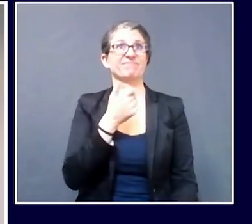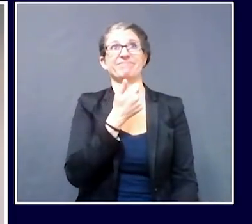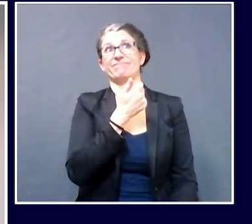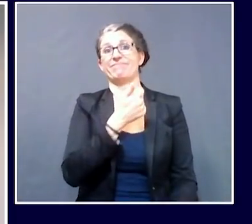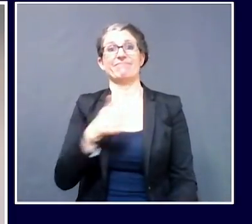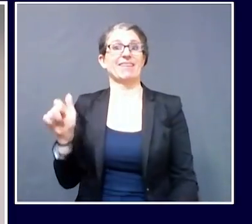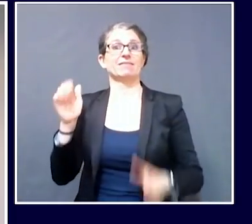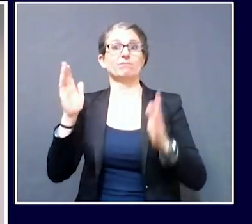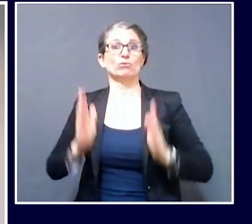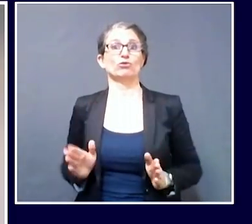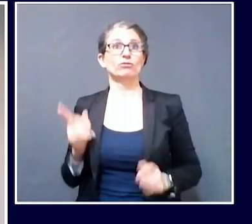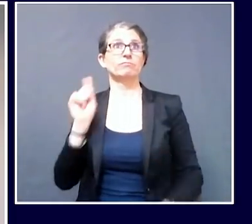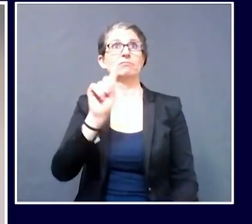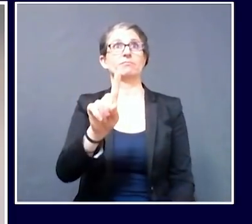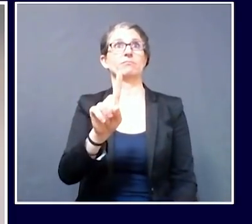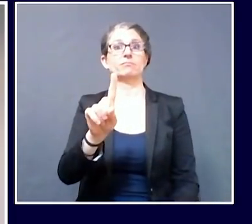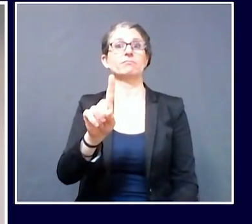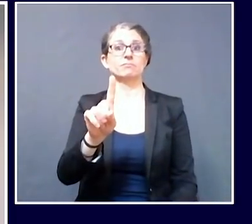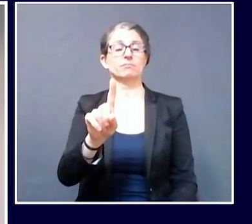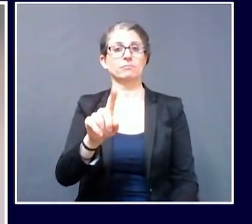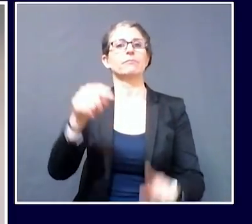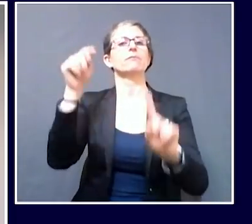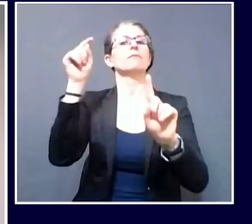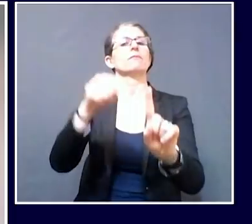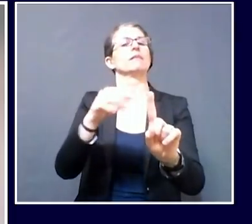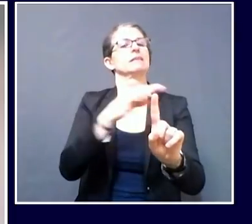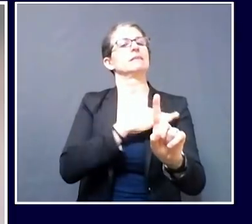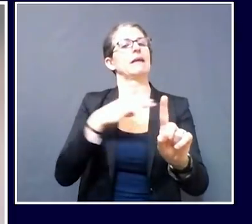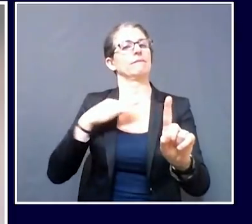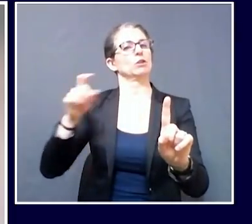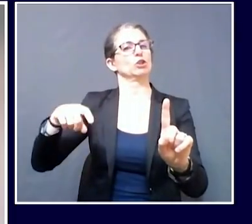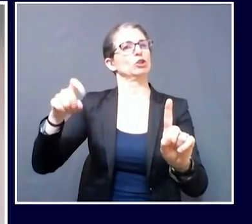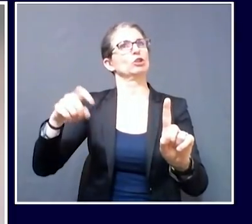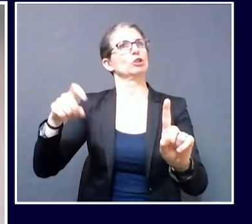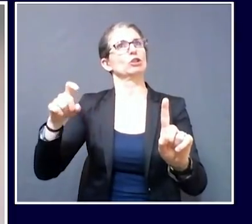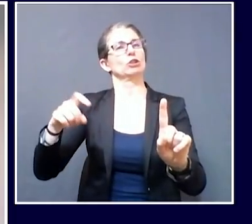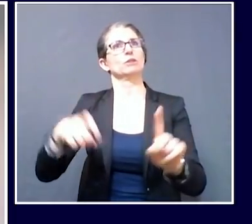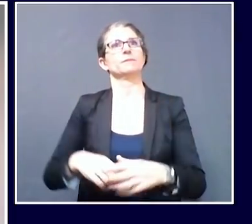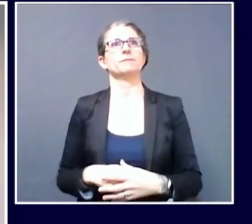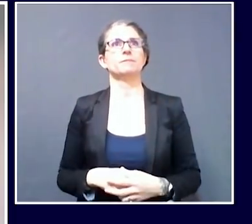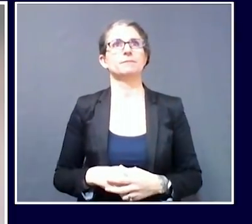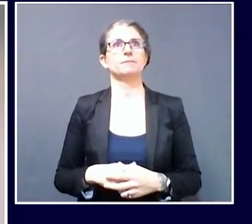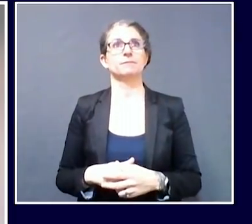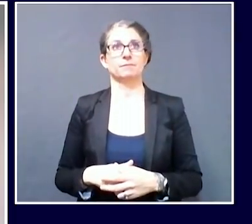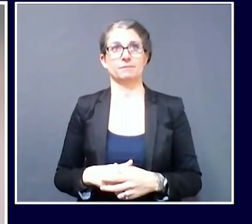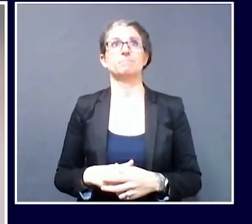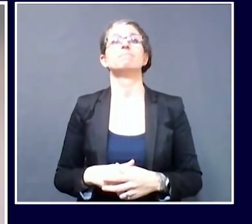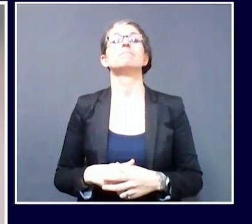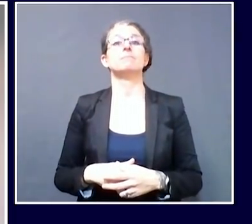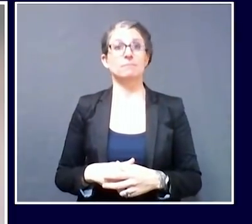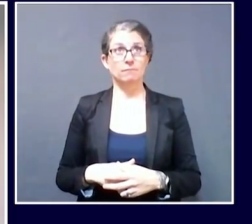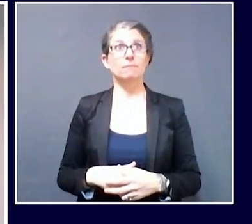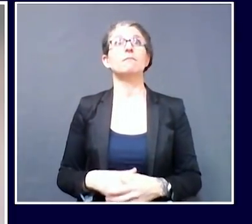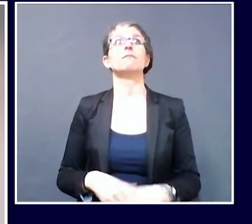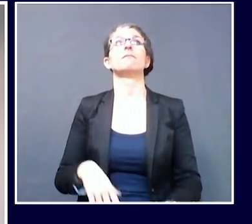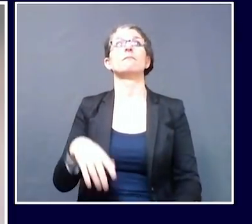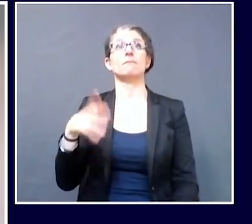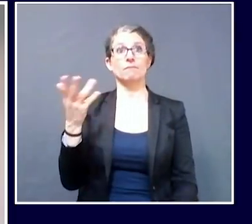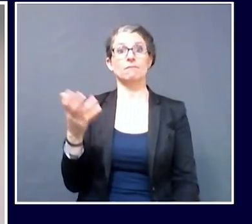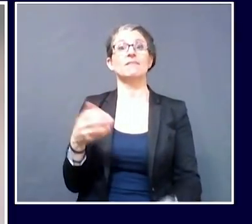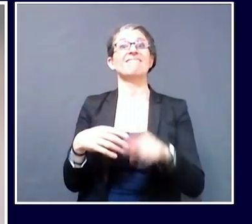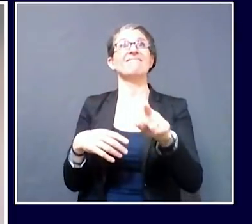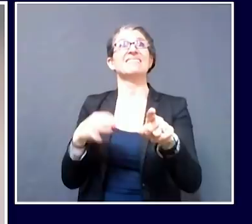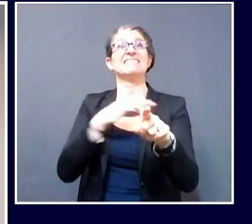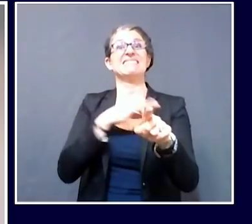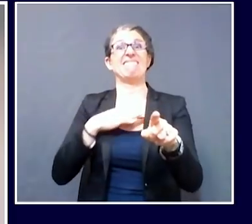staff, and a large number test positive, it's good we've uncovered that. That's great from an epidemiological perspective, but